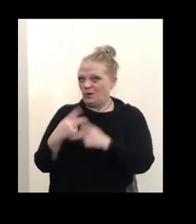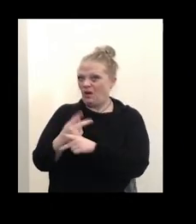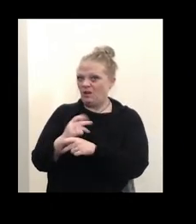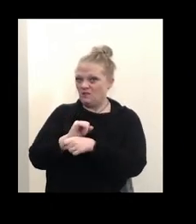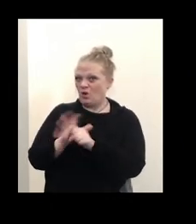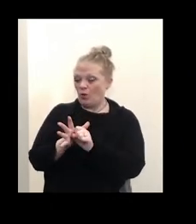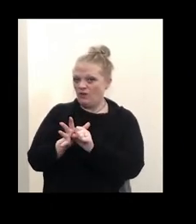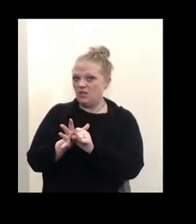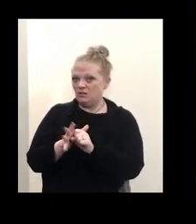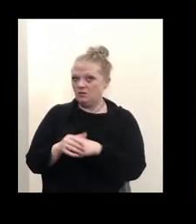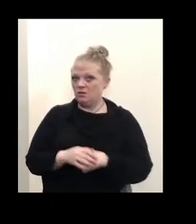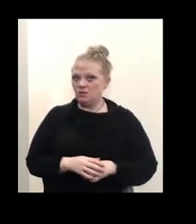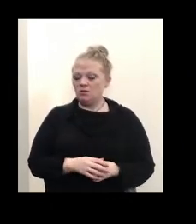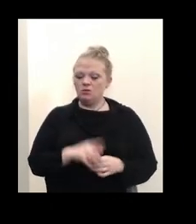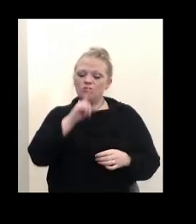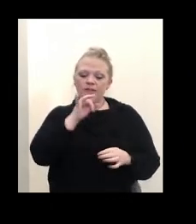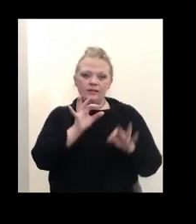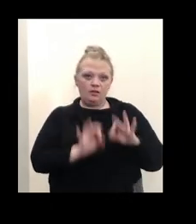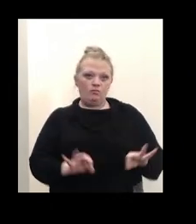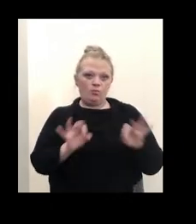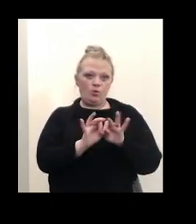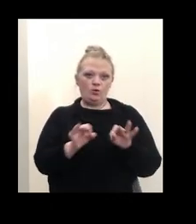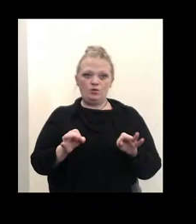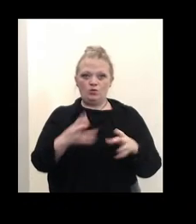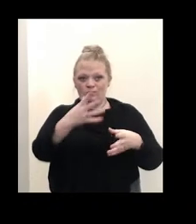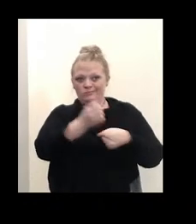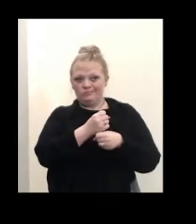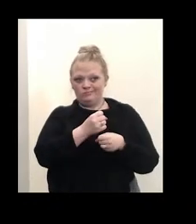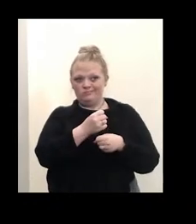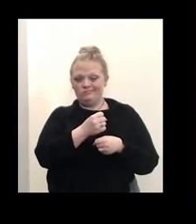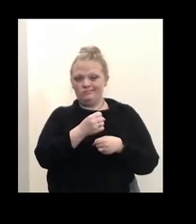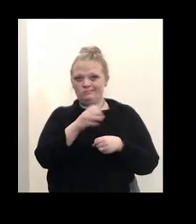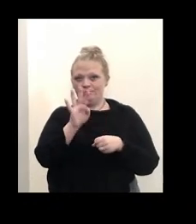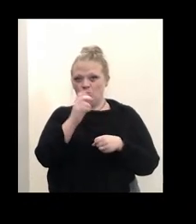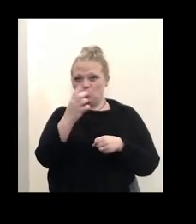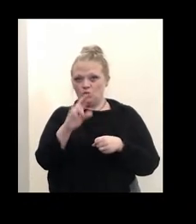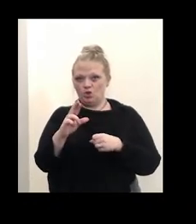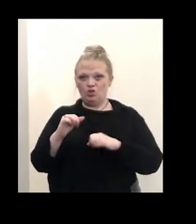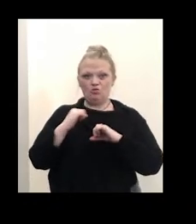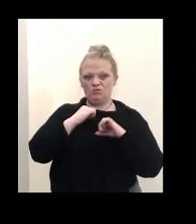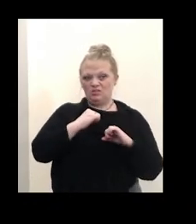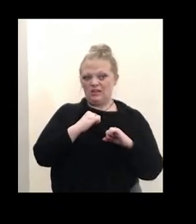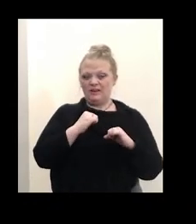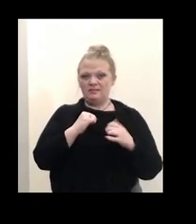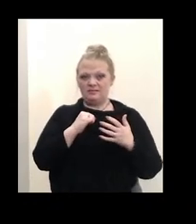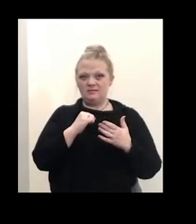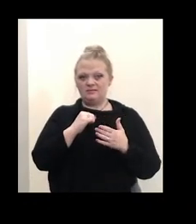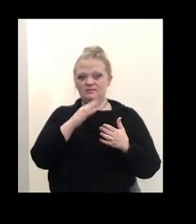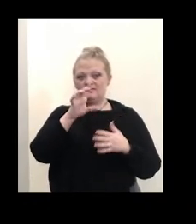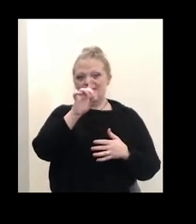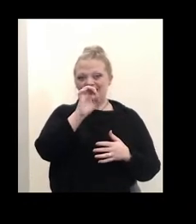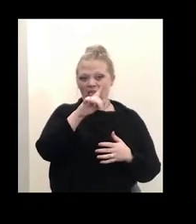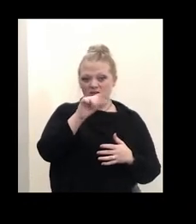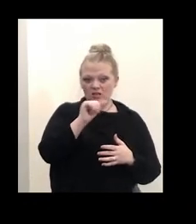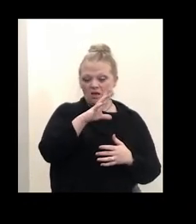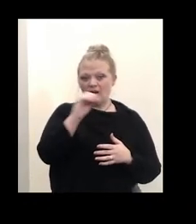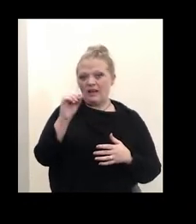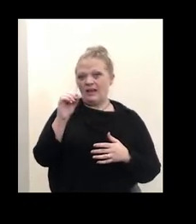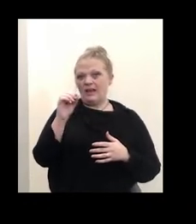it's really important to get that booster dose for it to protect against the variant strain and this delta strain that can be very deadly.